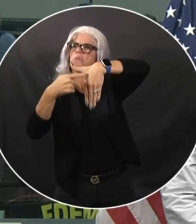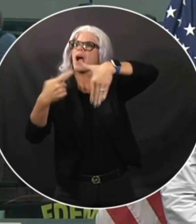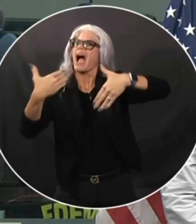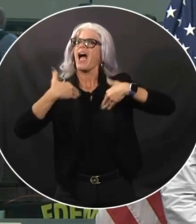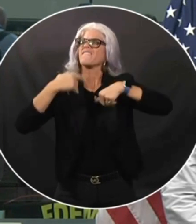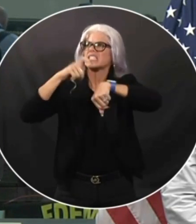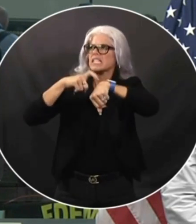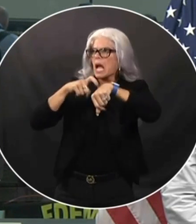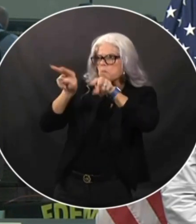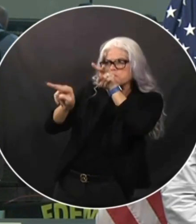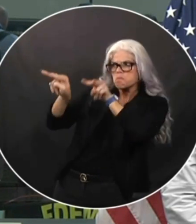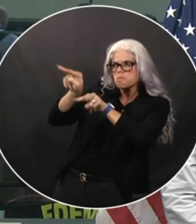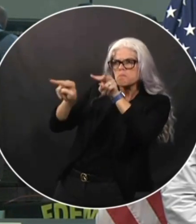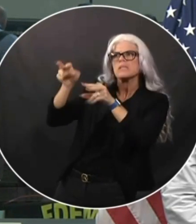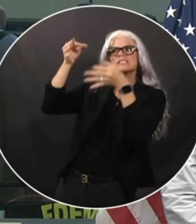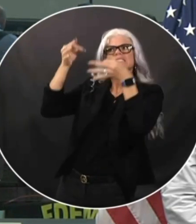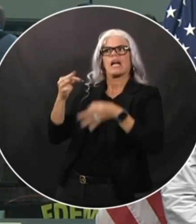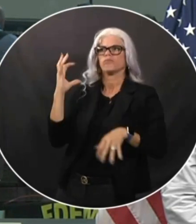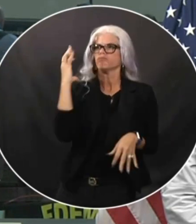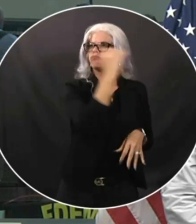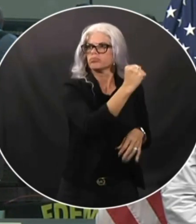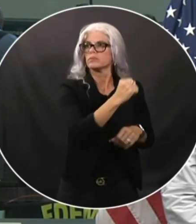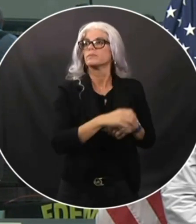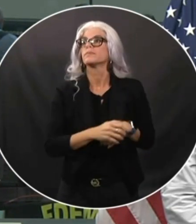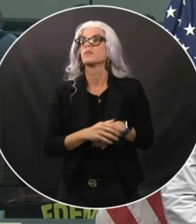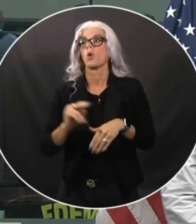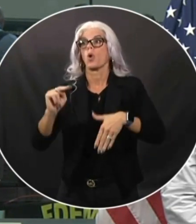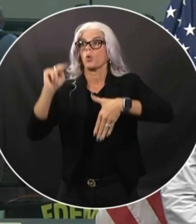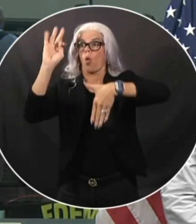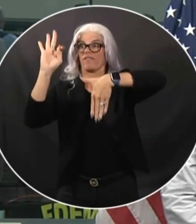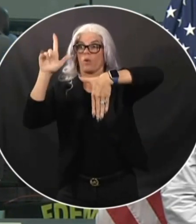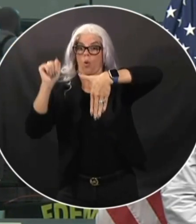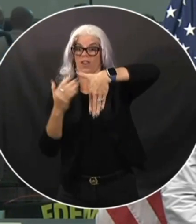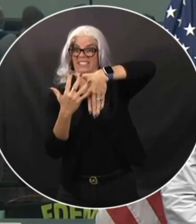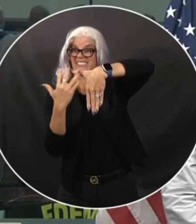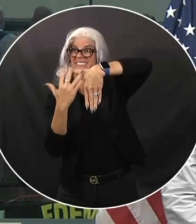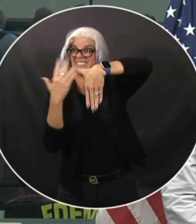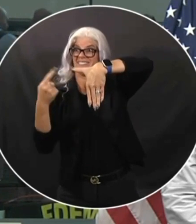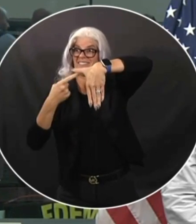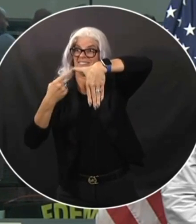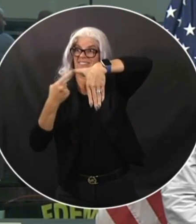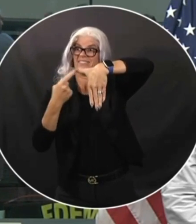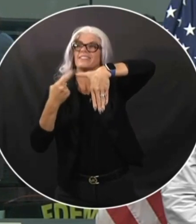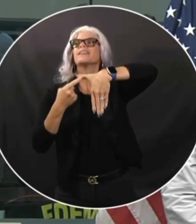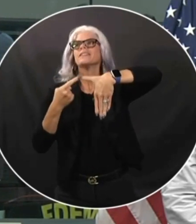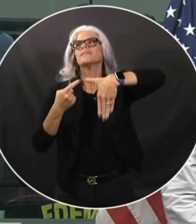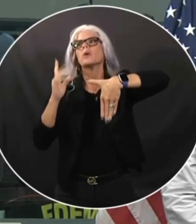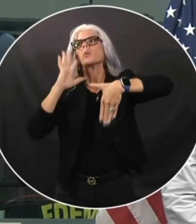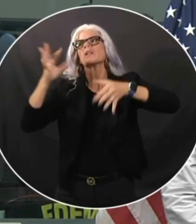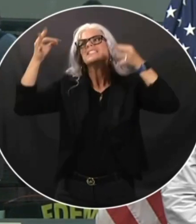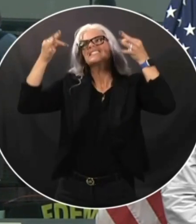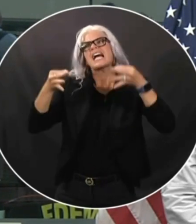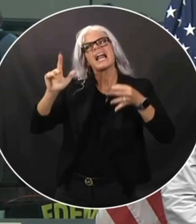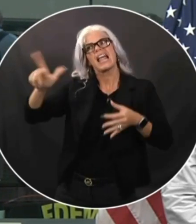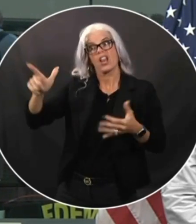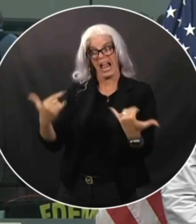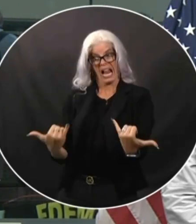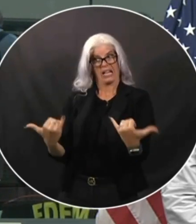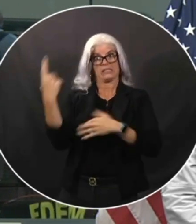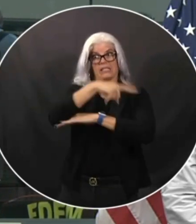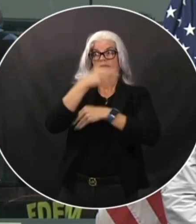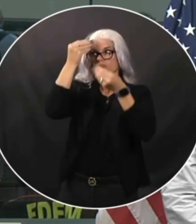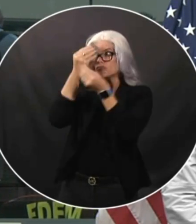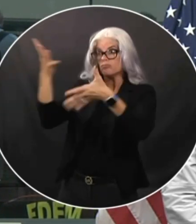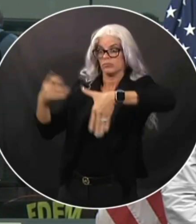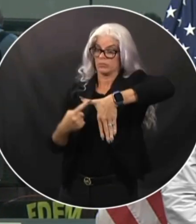So as we get into the northern Florida and into the panhandle, those decisions may not be today, but certainly for southwest and Tampa Bay,